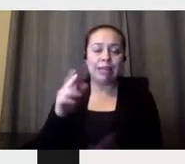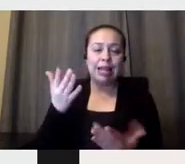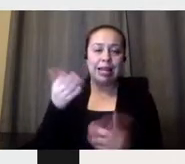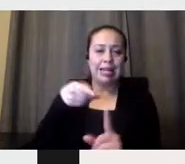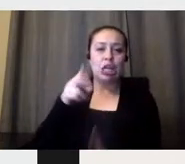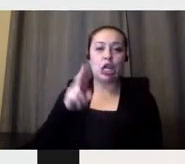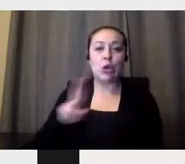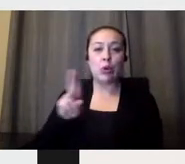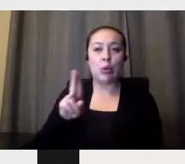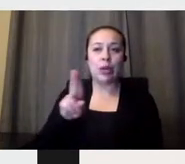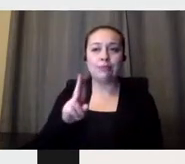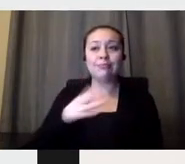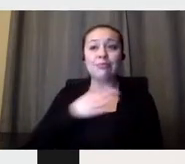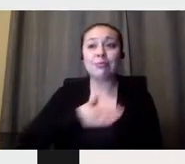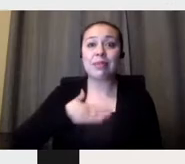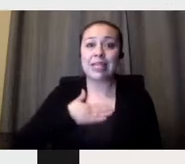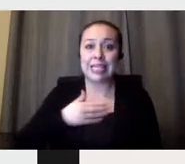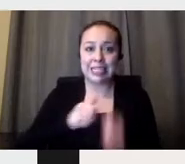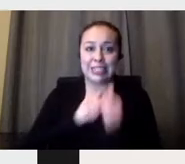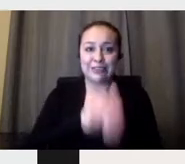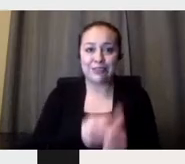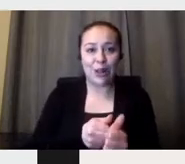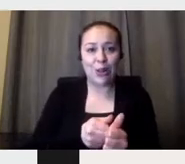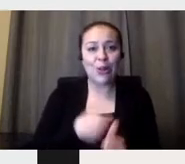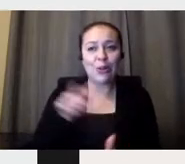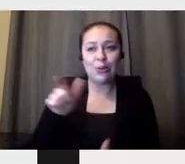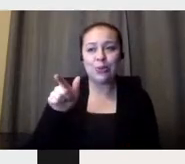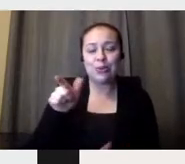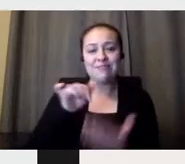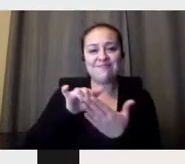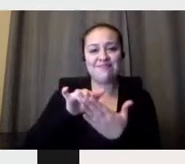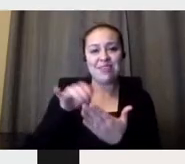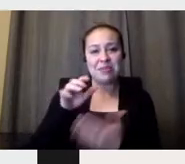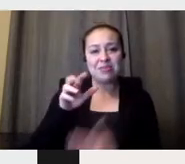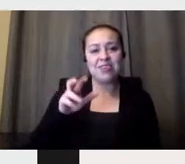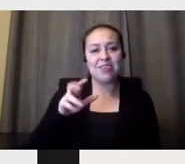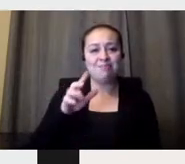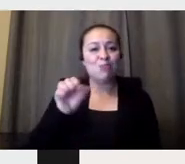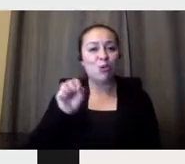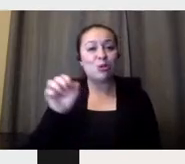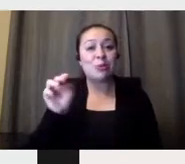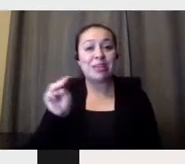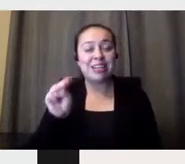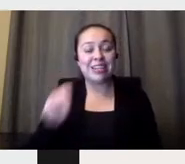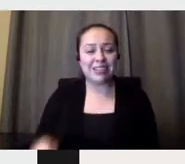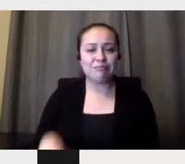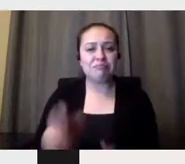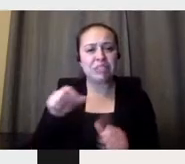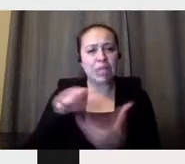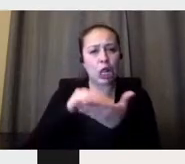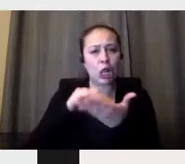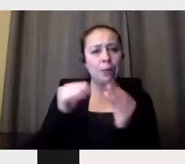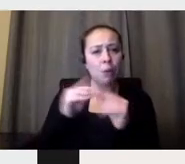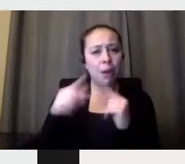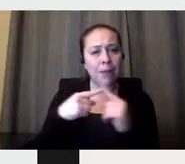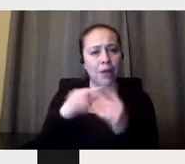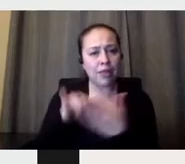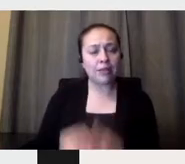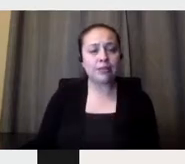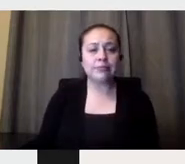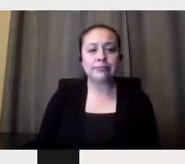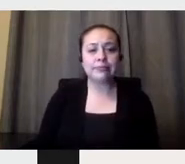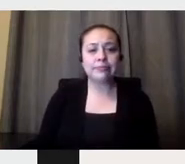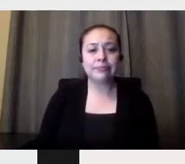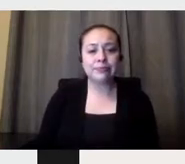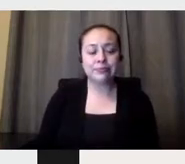archive's Instagram, lapatria.uy, to learn more about it. So just to, we came from backgrounds that are